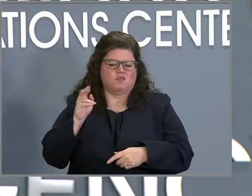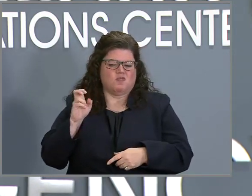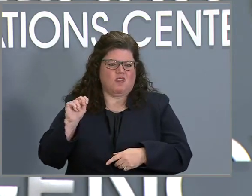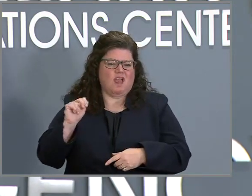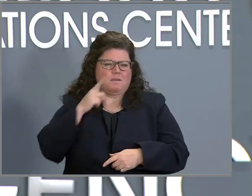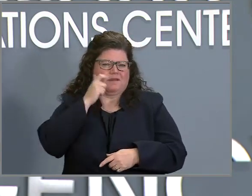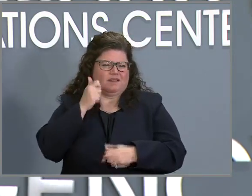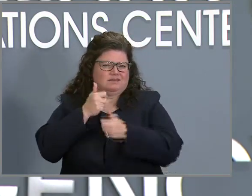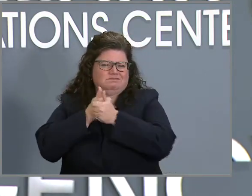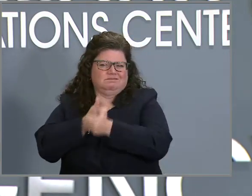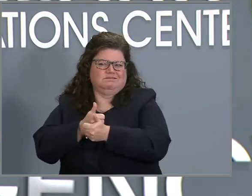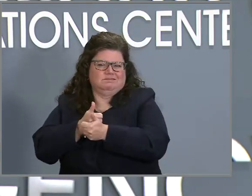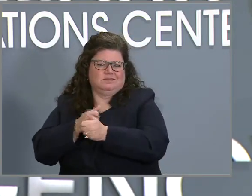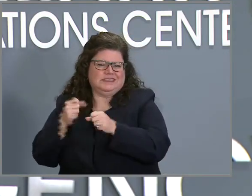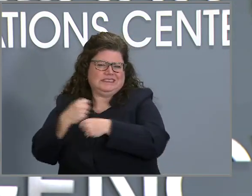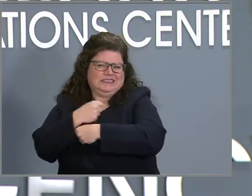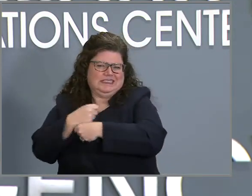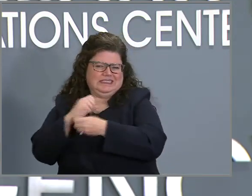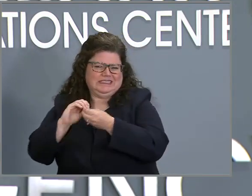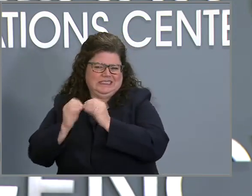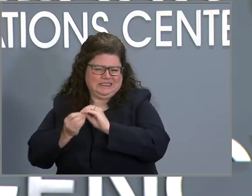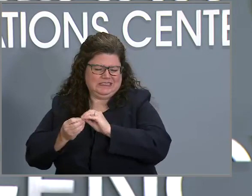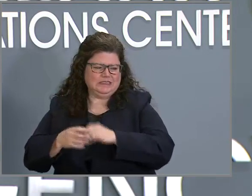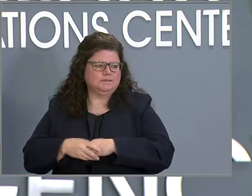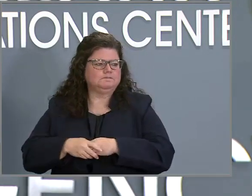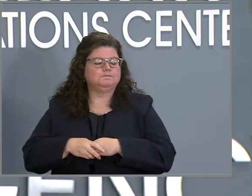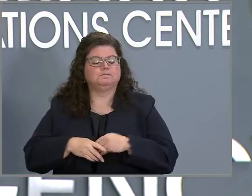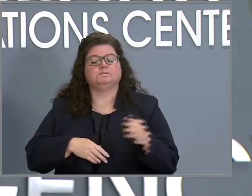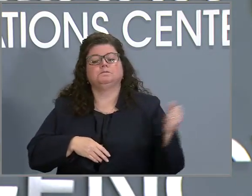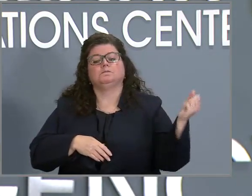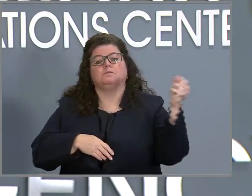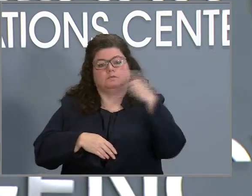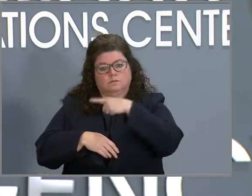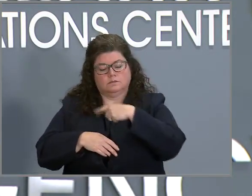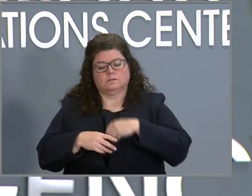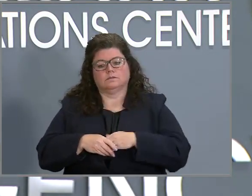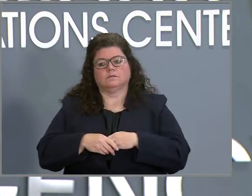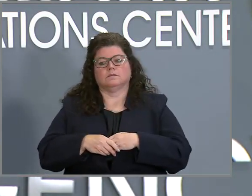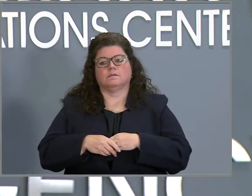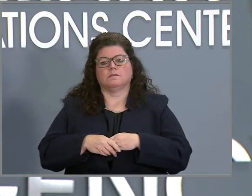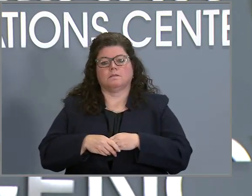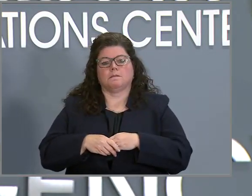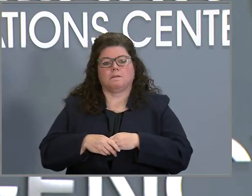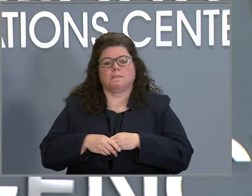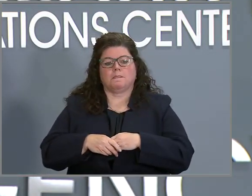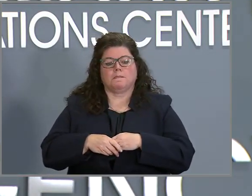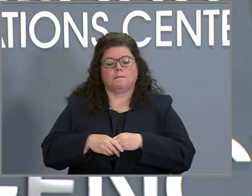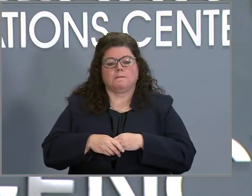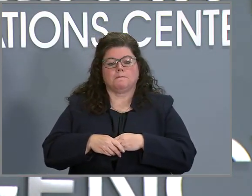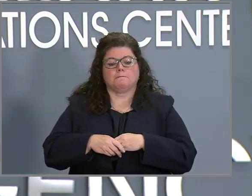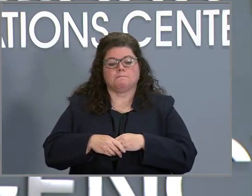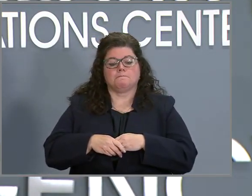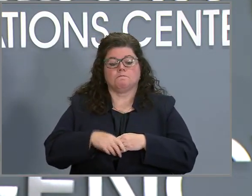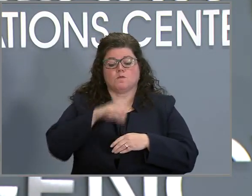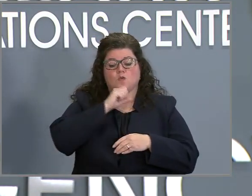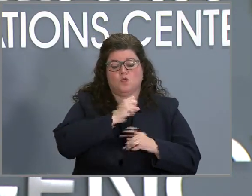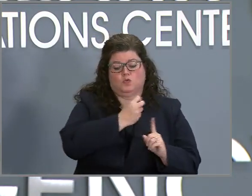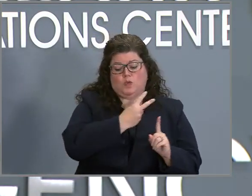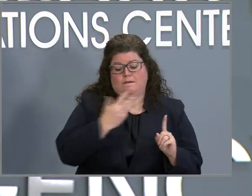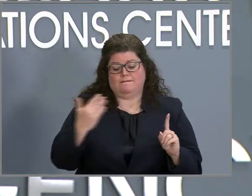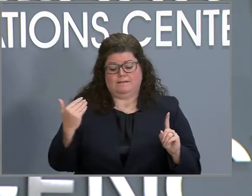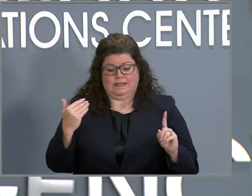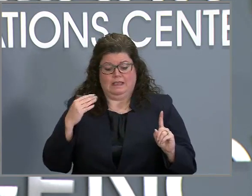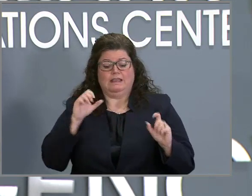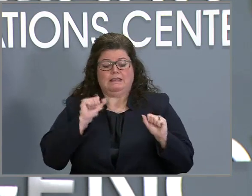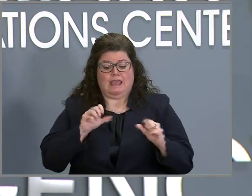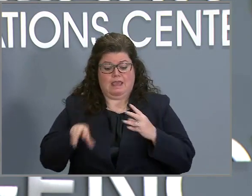a question for any of you, um, you know, there's, or it's almost final approval able to get for the 12 to 15 boosters, but there's still